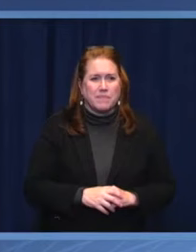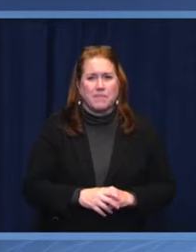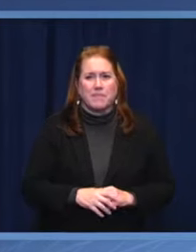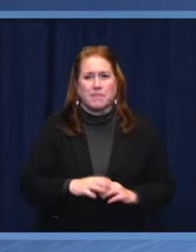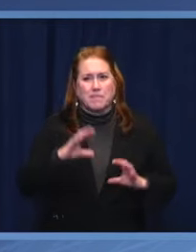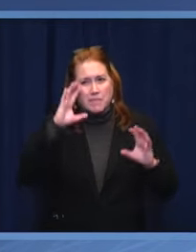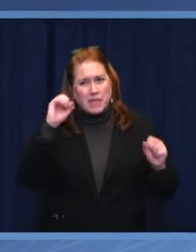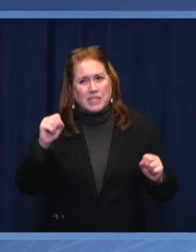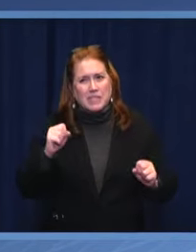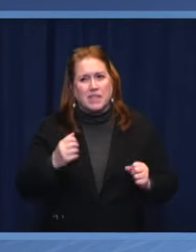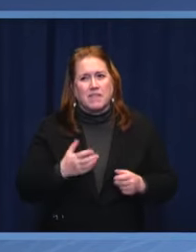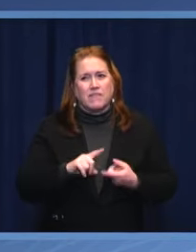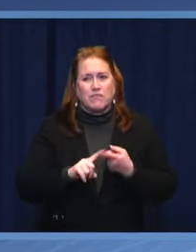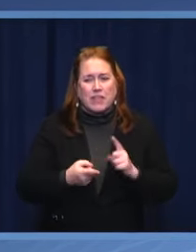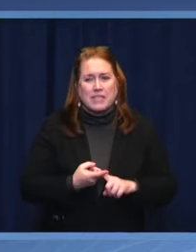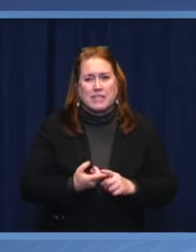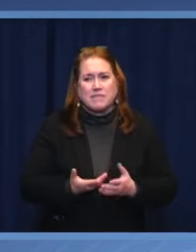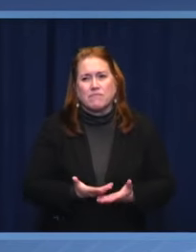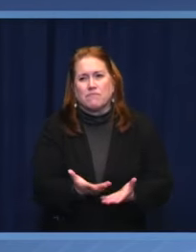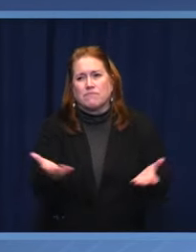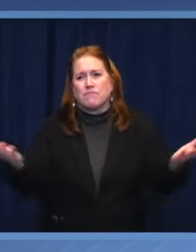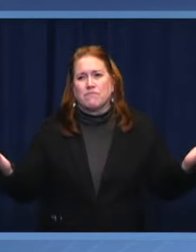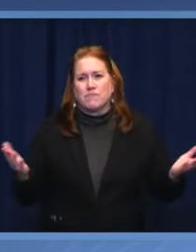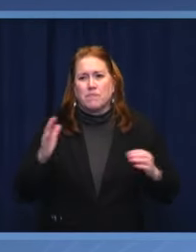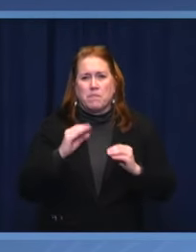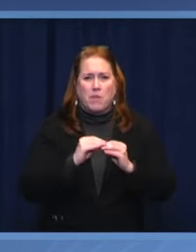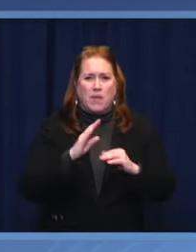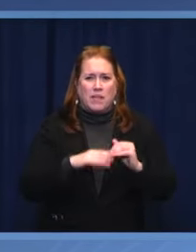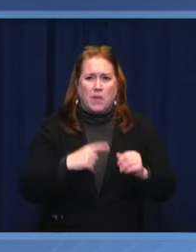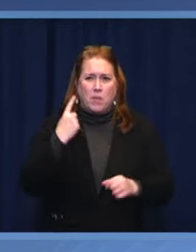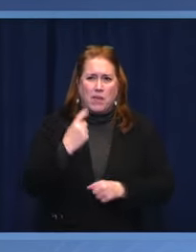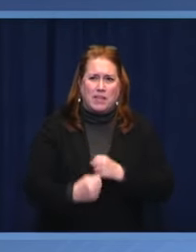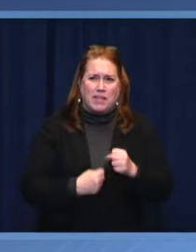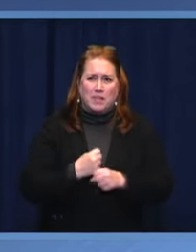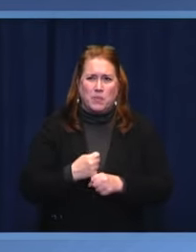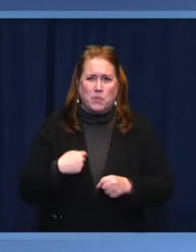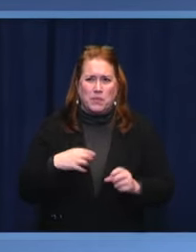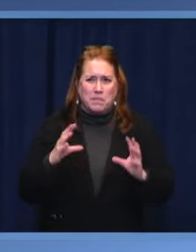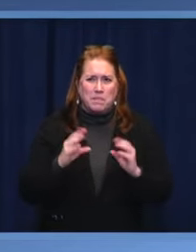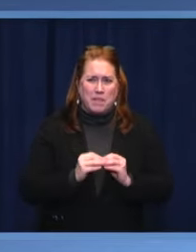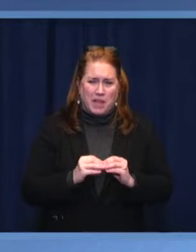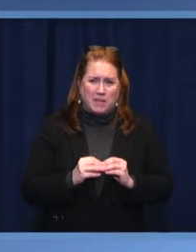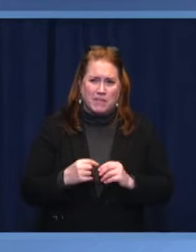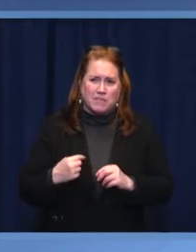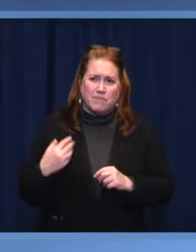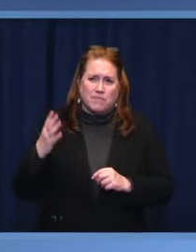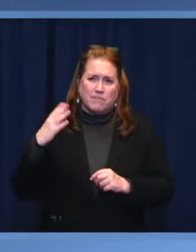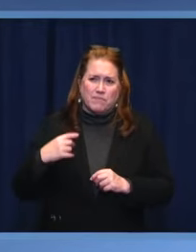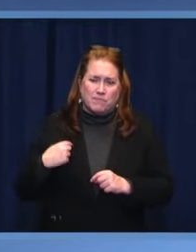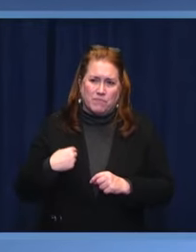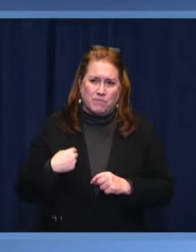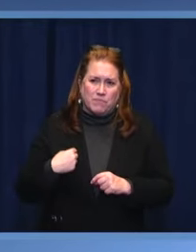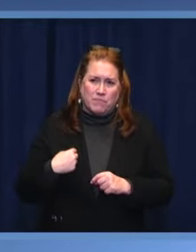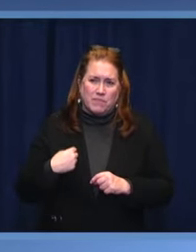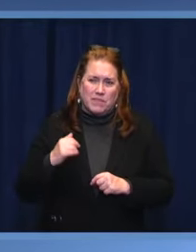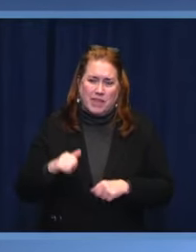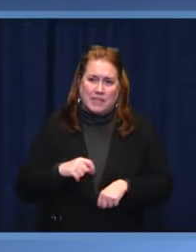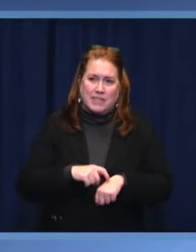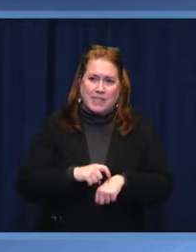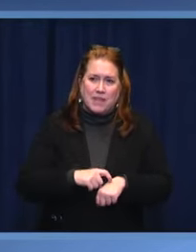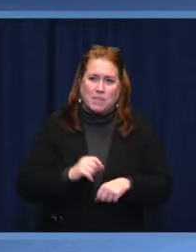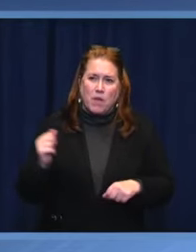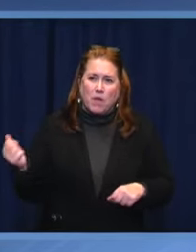and colleagues, more than a year has passed since our last meeting, at which point we were